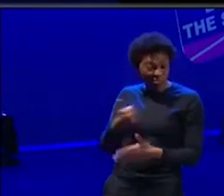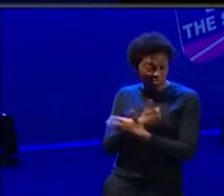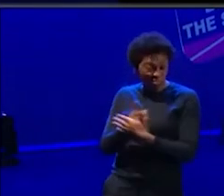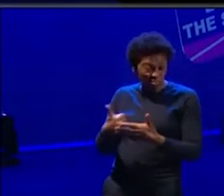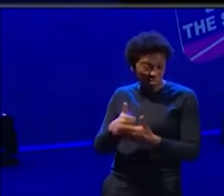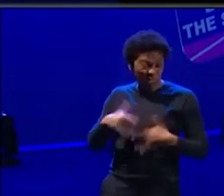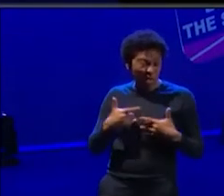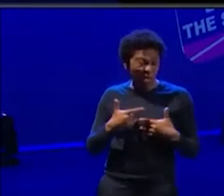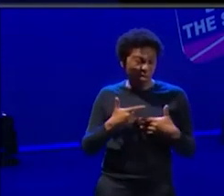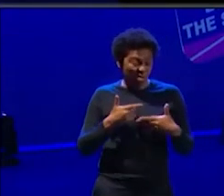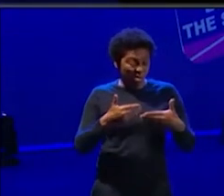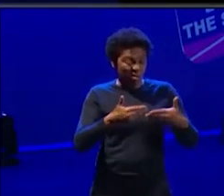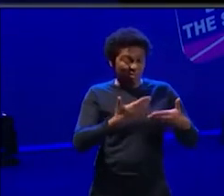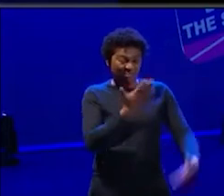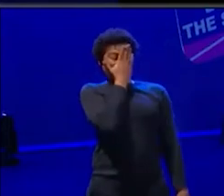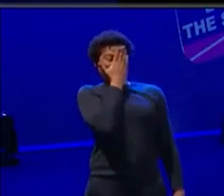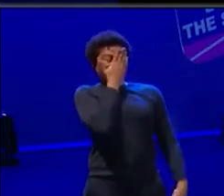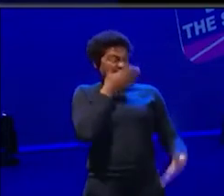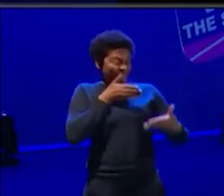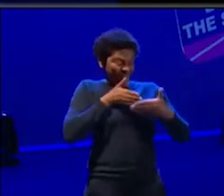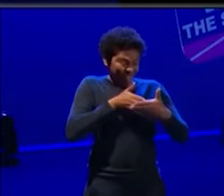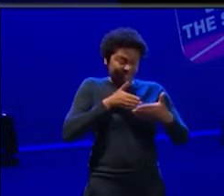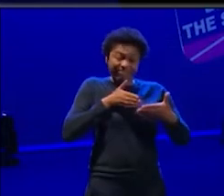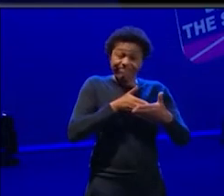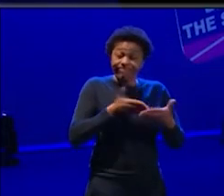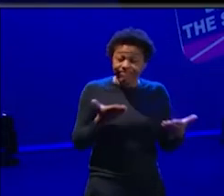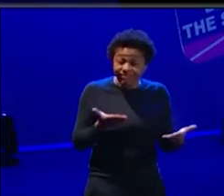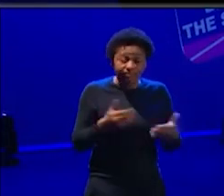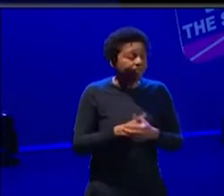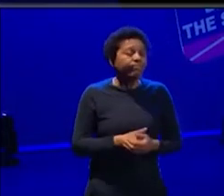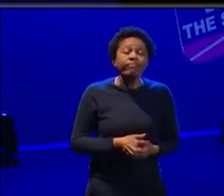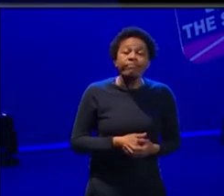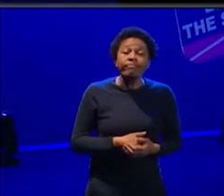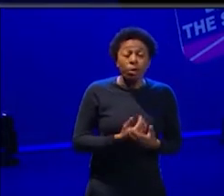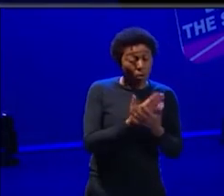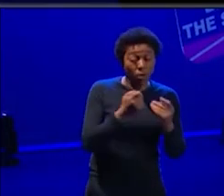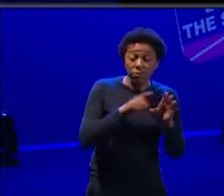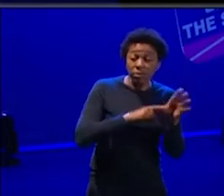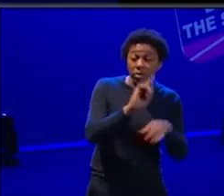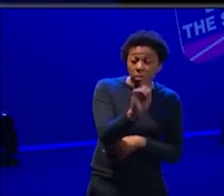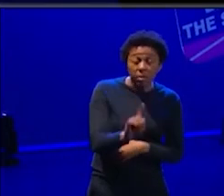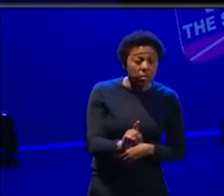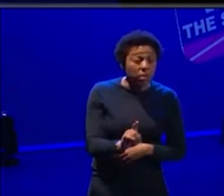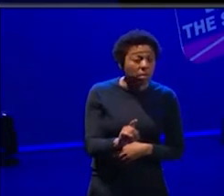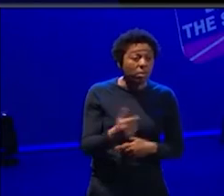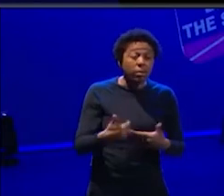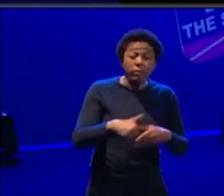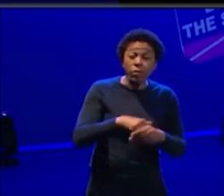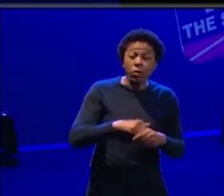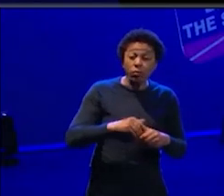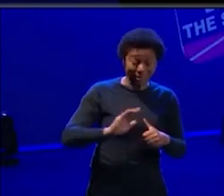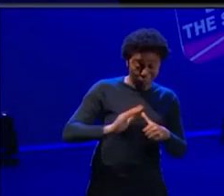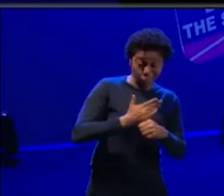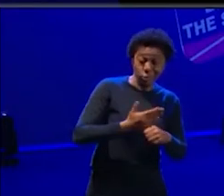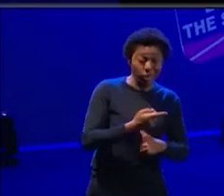feel like they kept away from those decisions. Um, and also a lot of the young people who, um, do Originate. It's because,